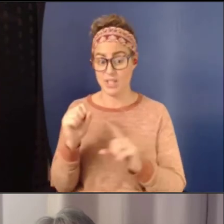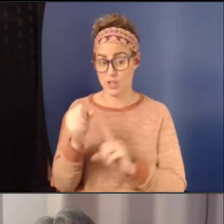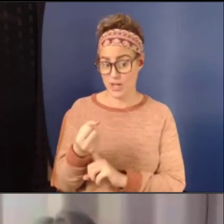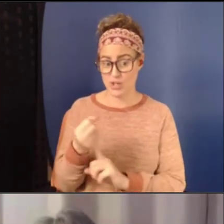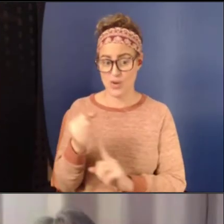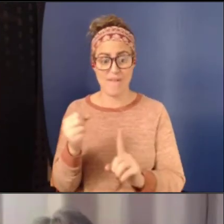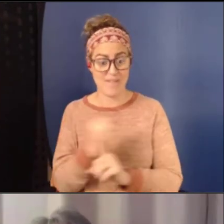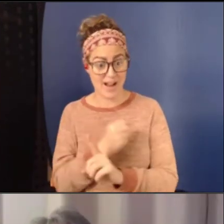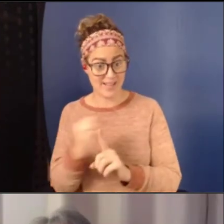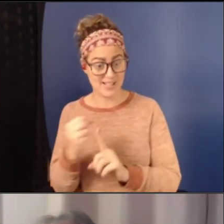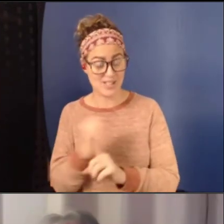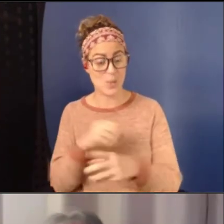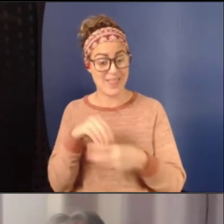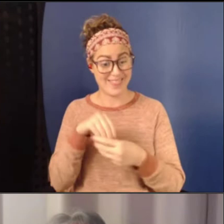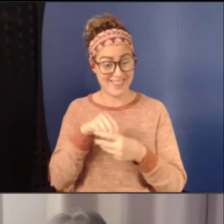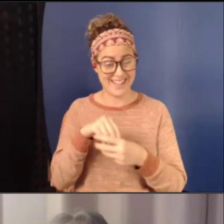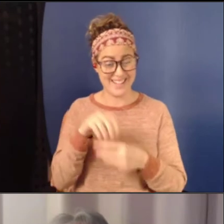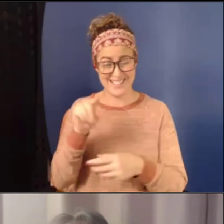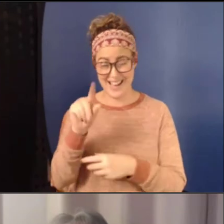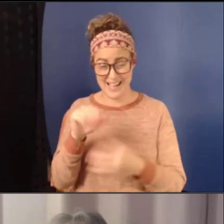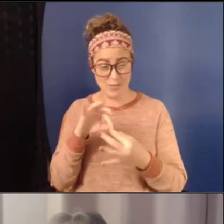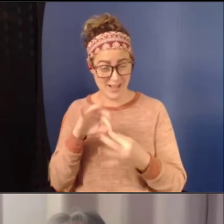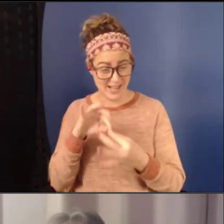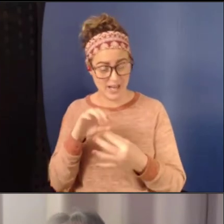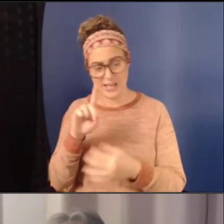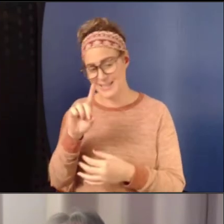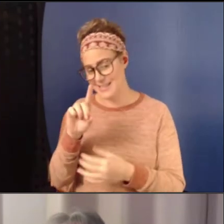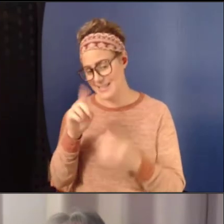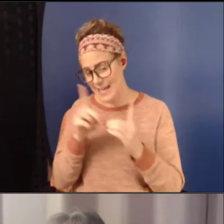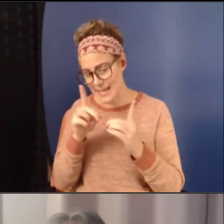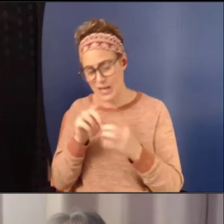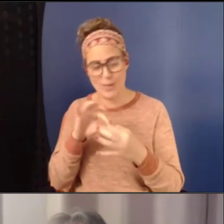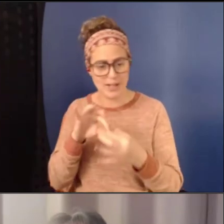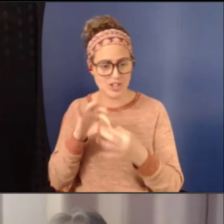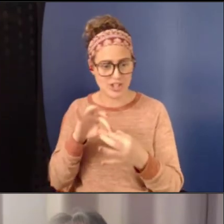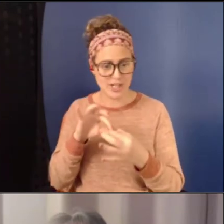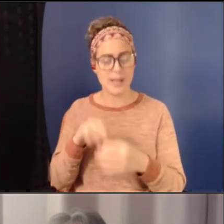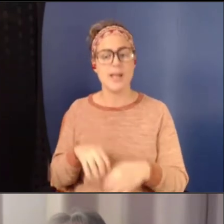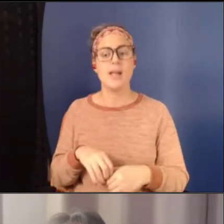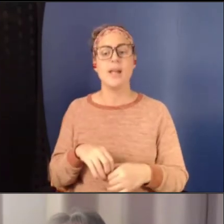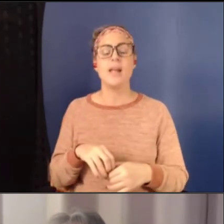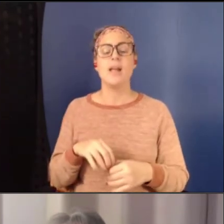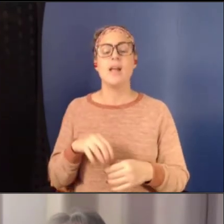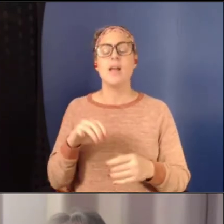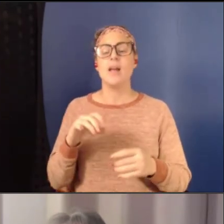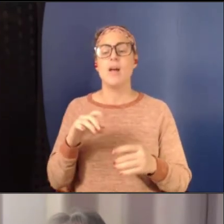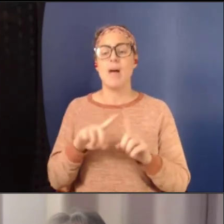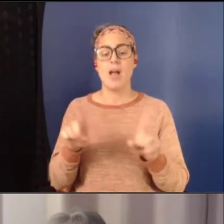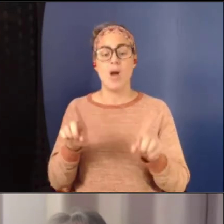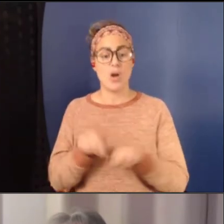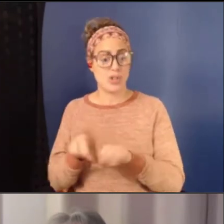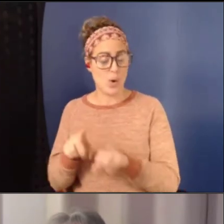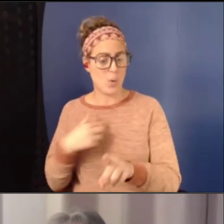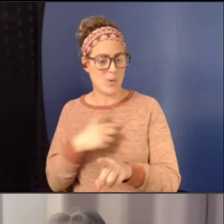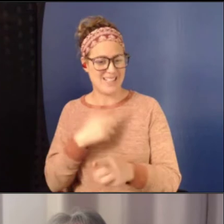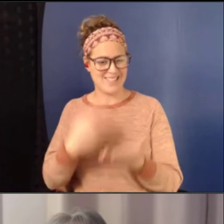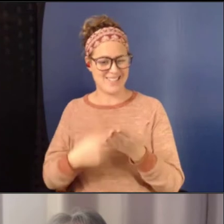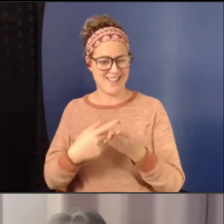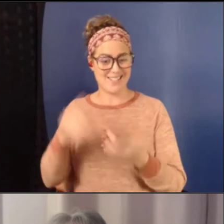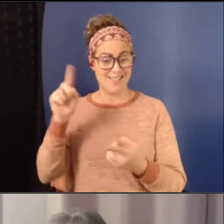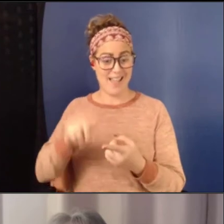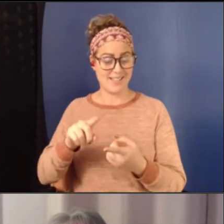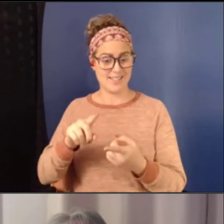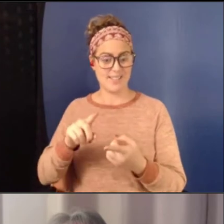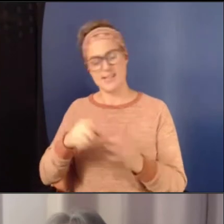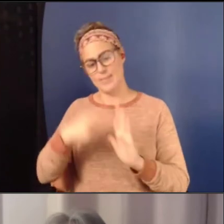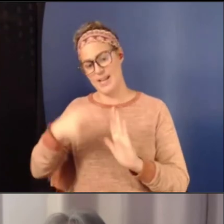where conflicts escalates to violence, but there's also this, which we talk less about, and that's that coercive part